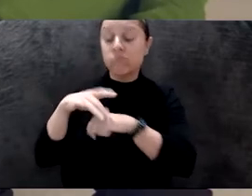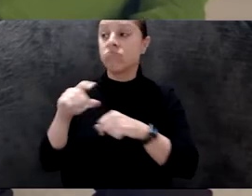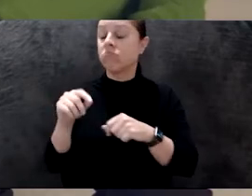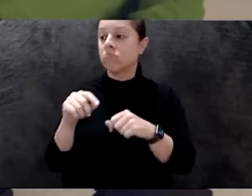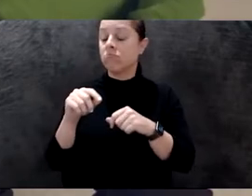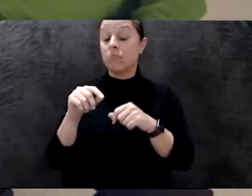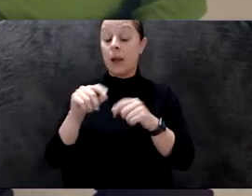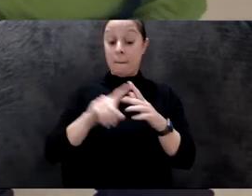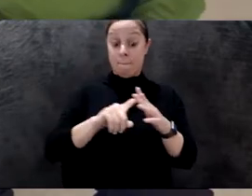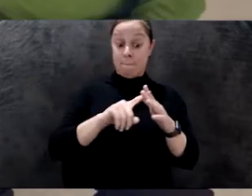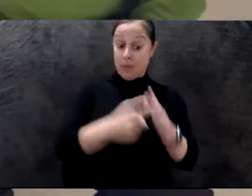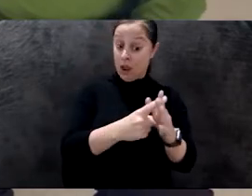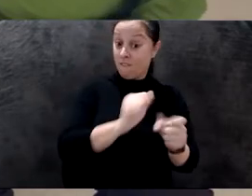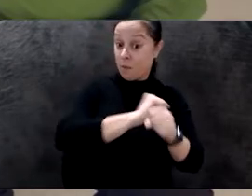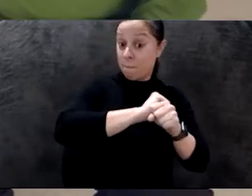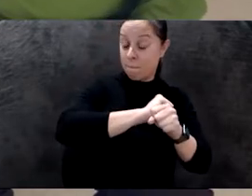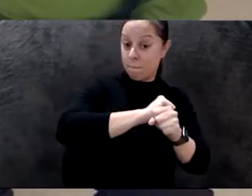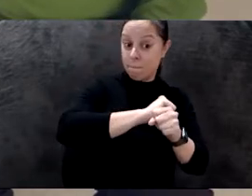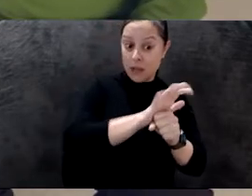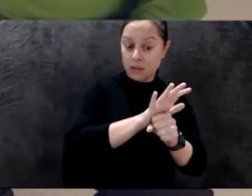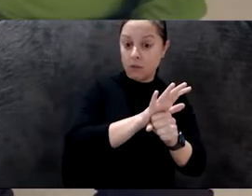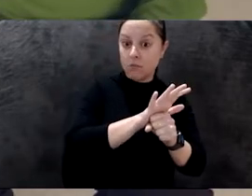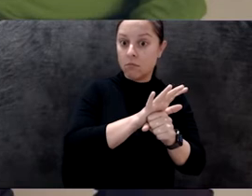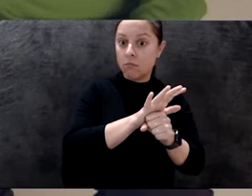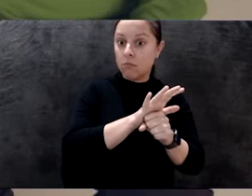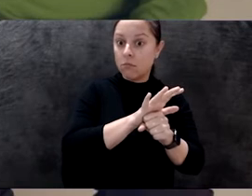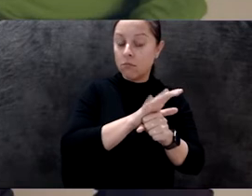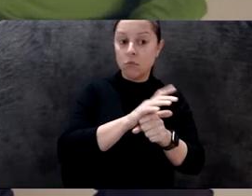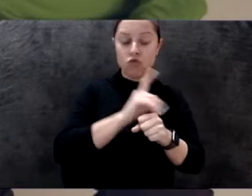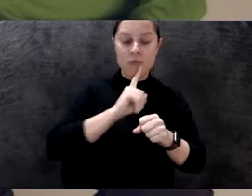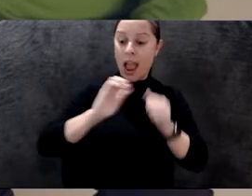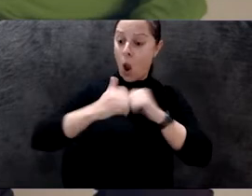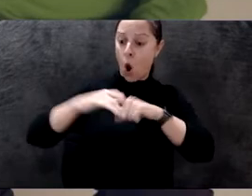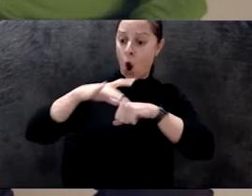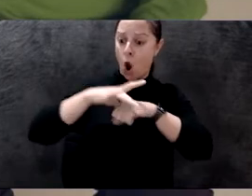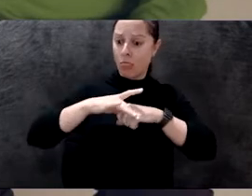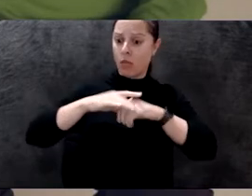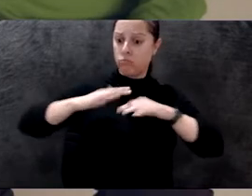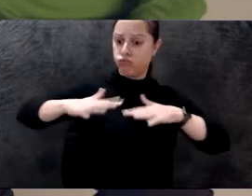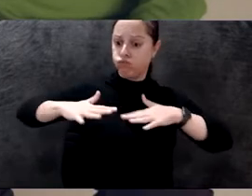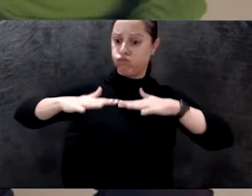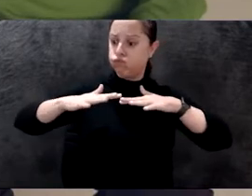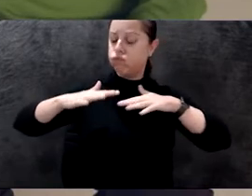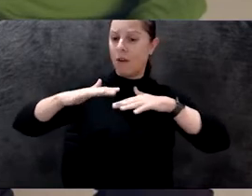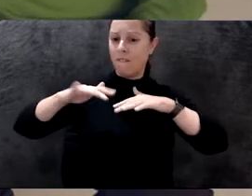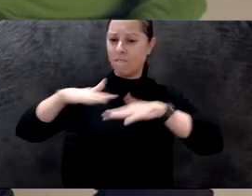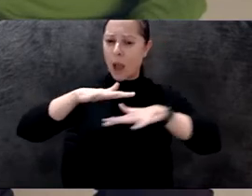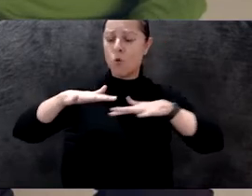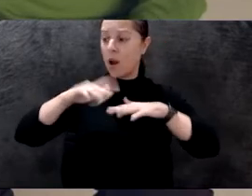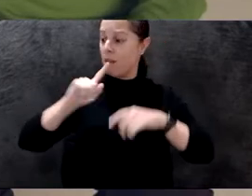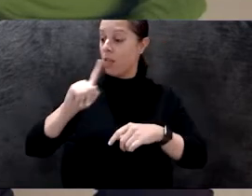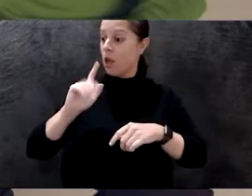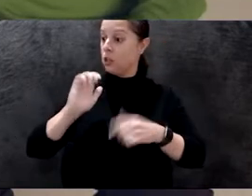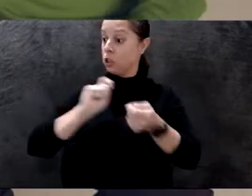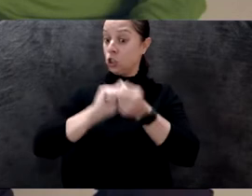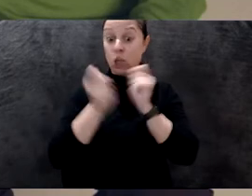have shift the rhythms of how it vibrate. And due to the change of habits, that the minority of people living